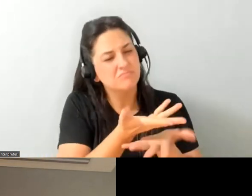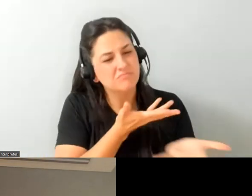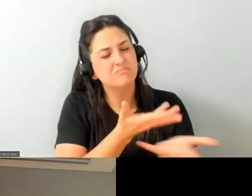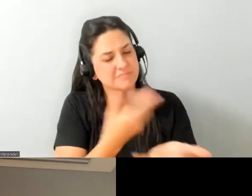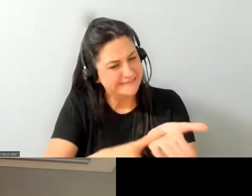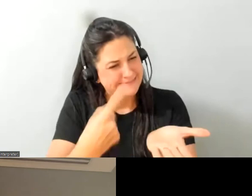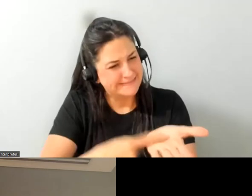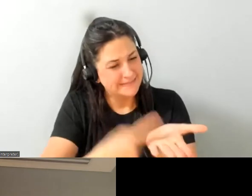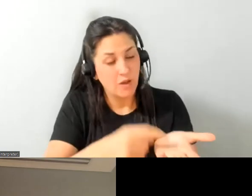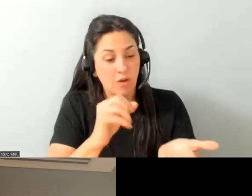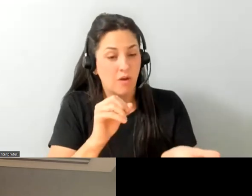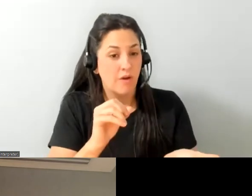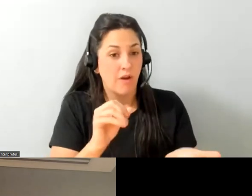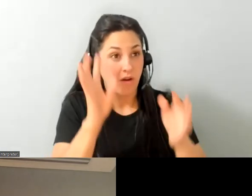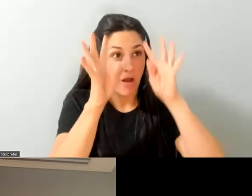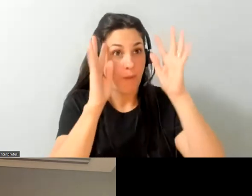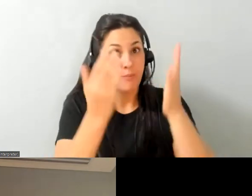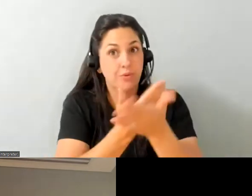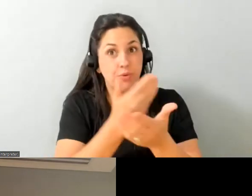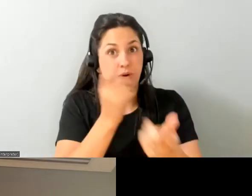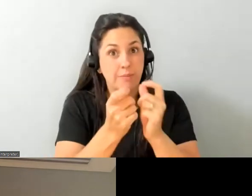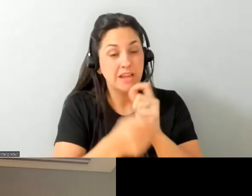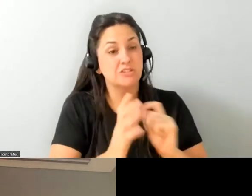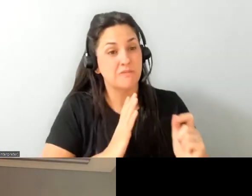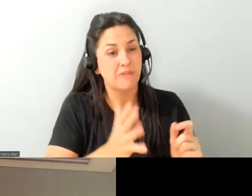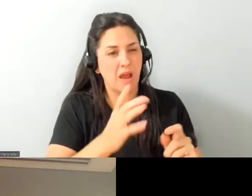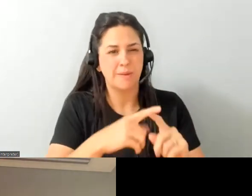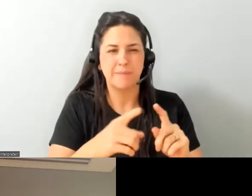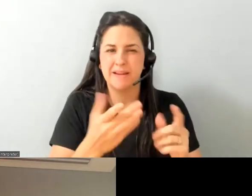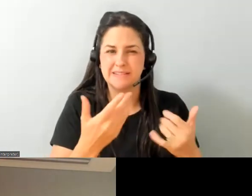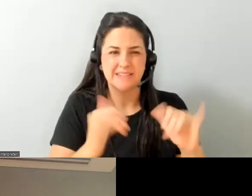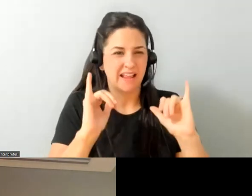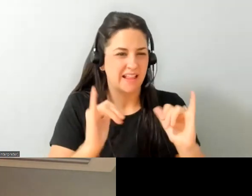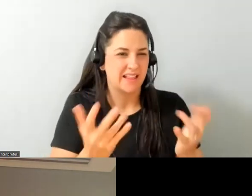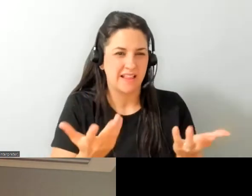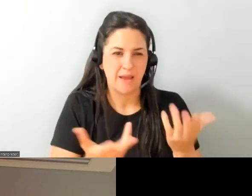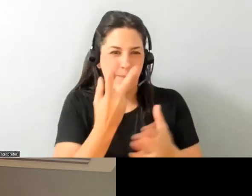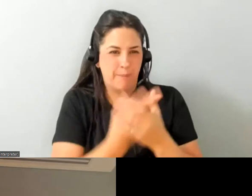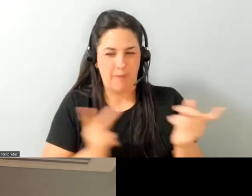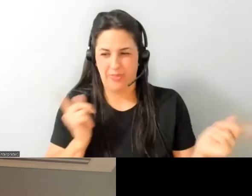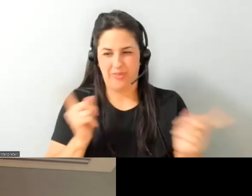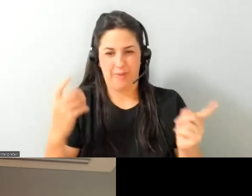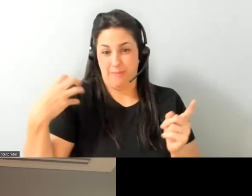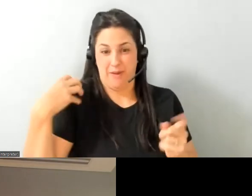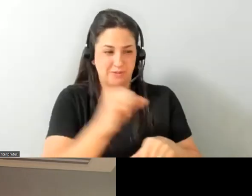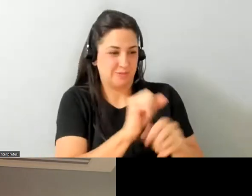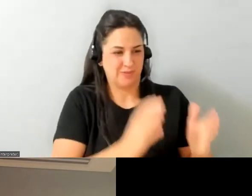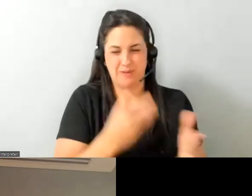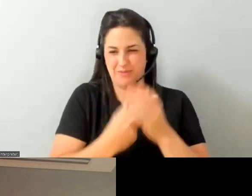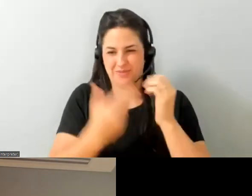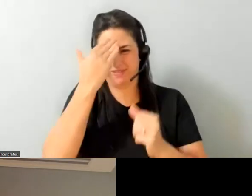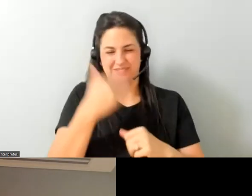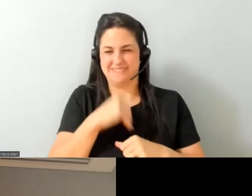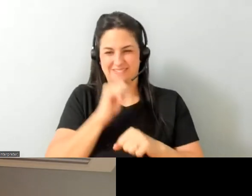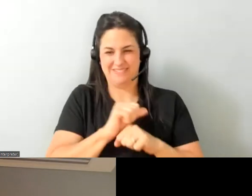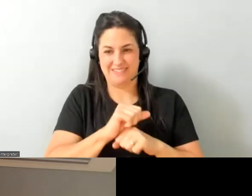is great but sometimes probably both people know this isn't working but both people are very nervous